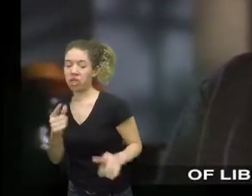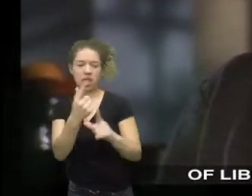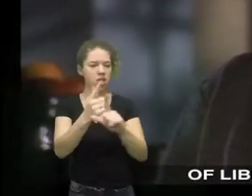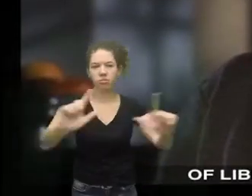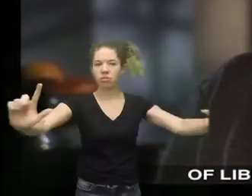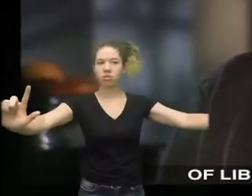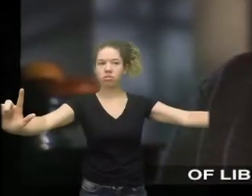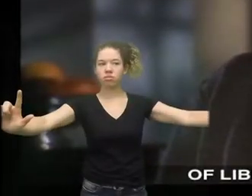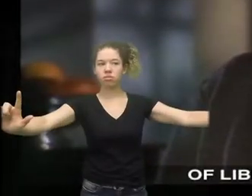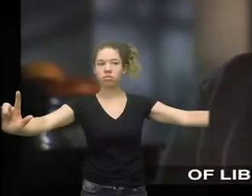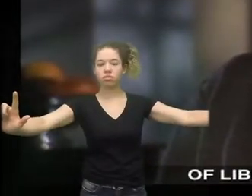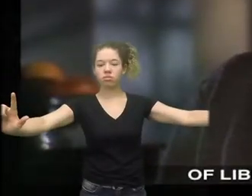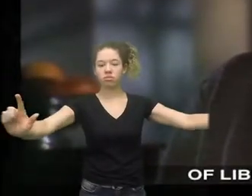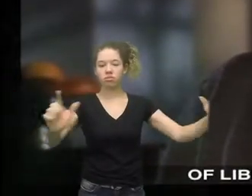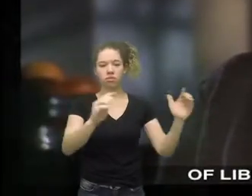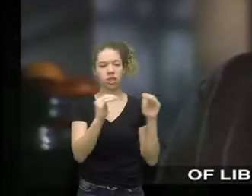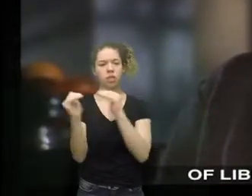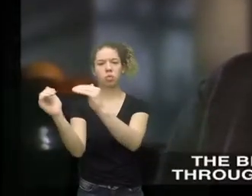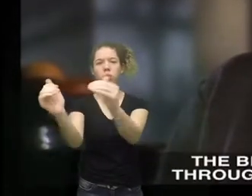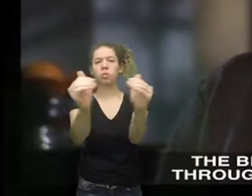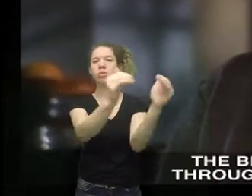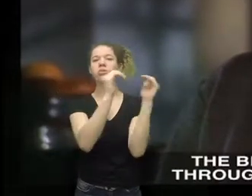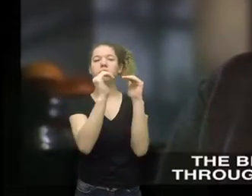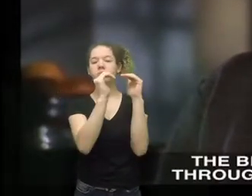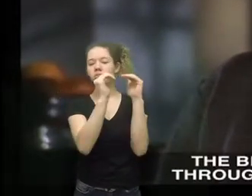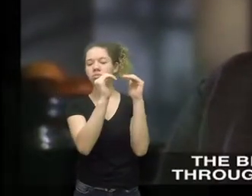liberty over slavery,